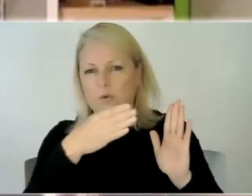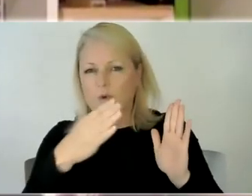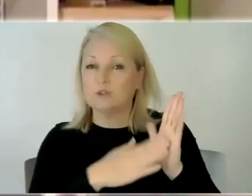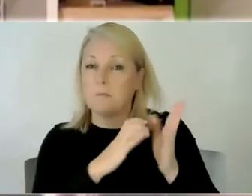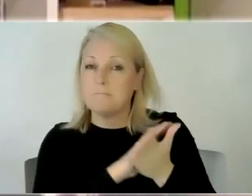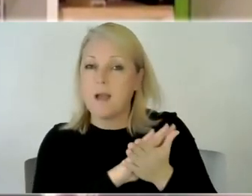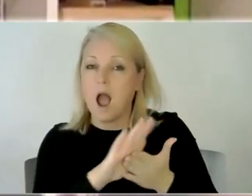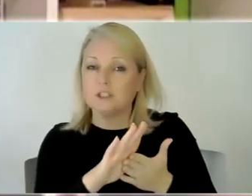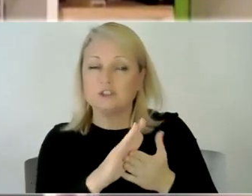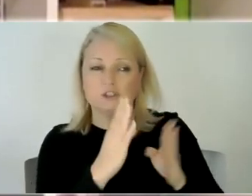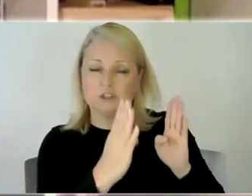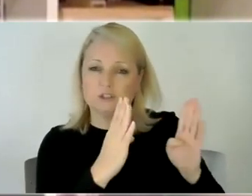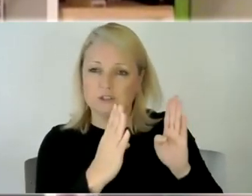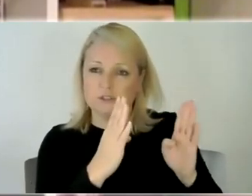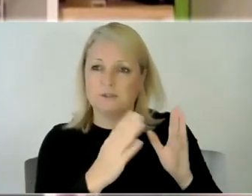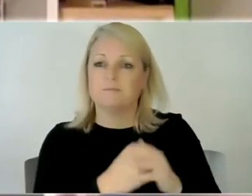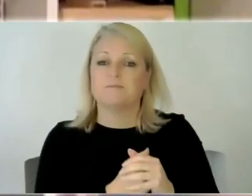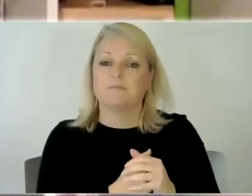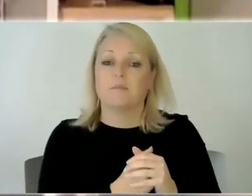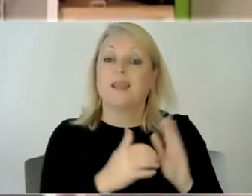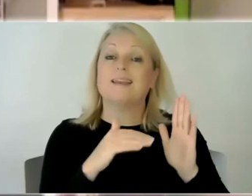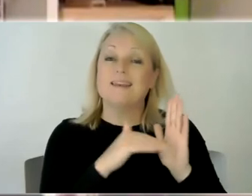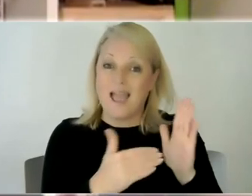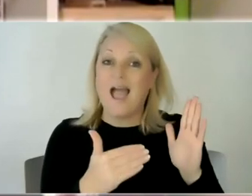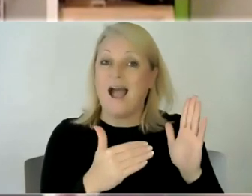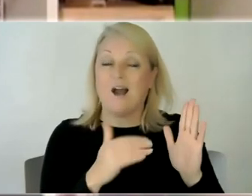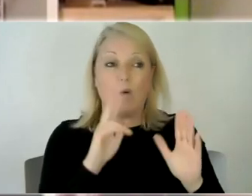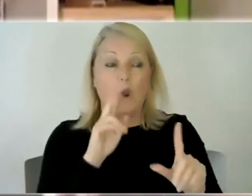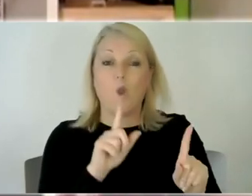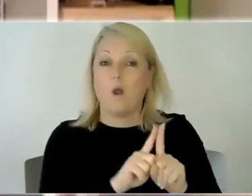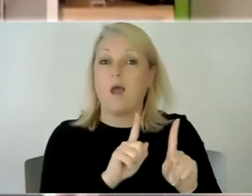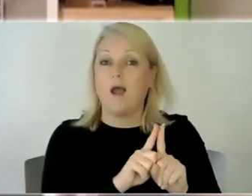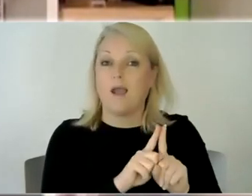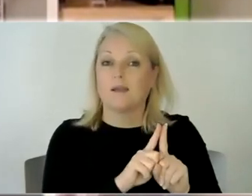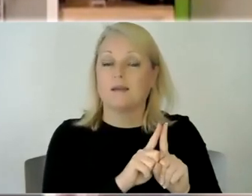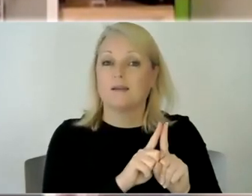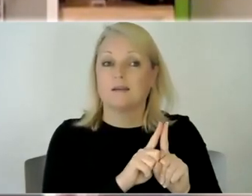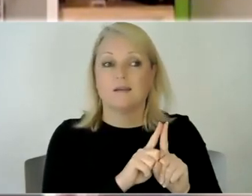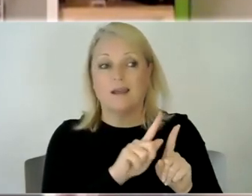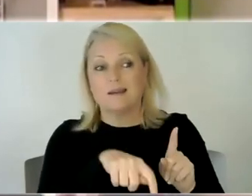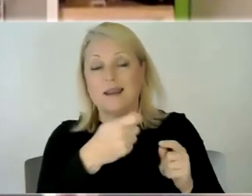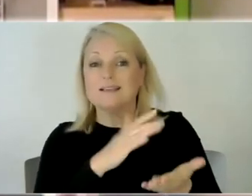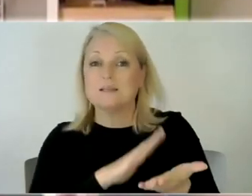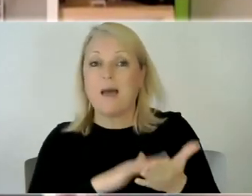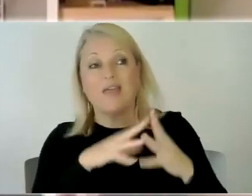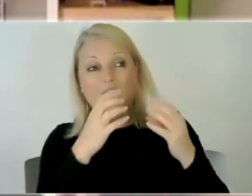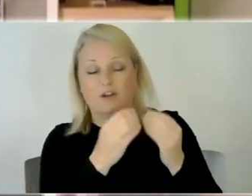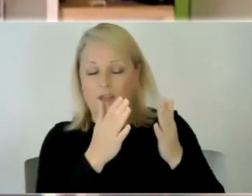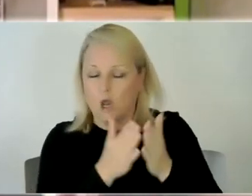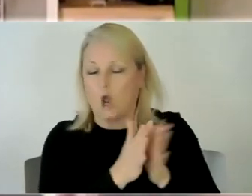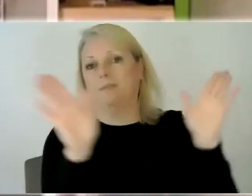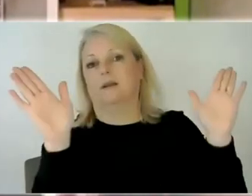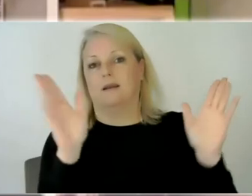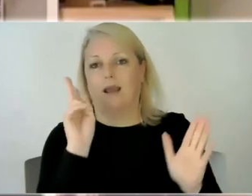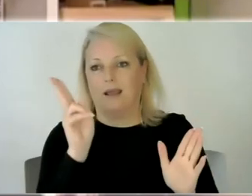march time and yeah now it looks like we're by next month everything's open and and